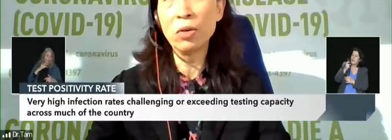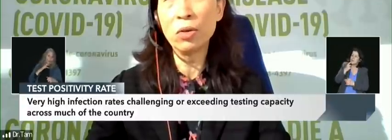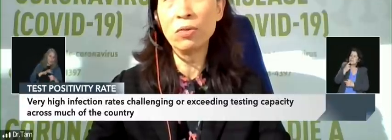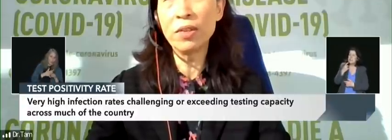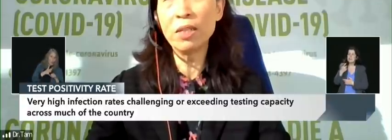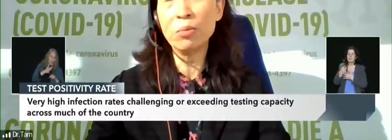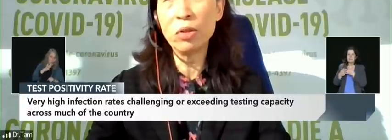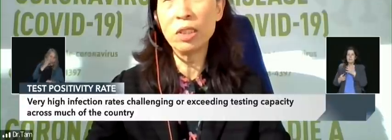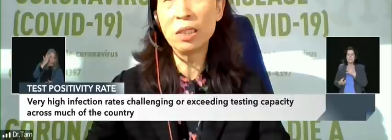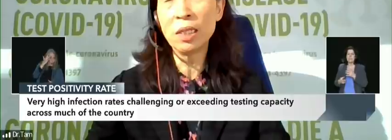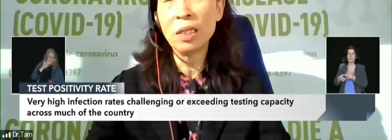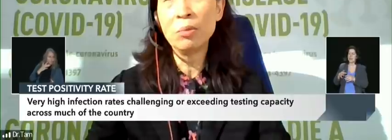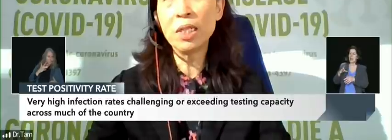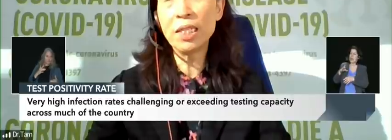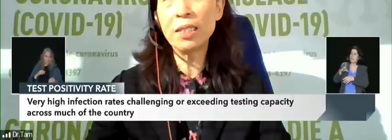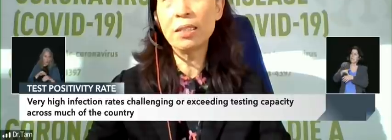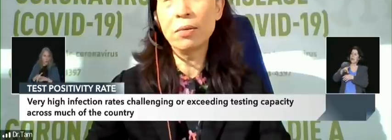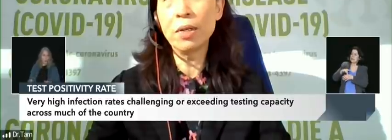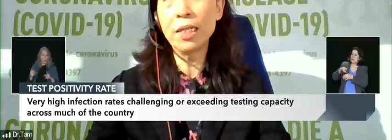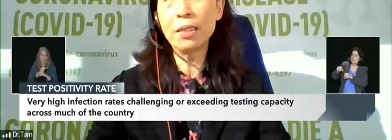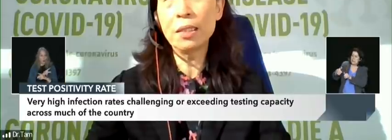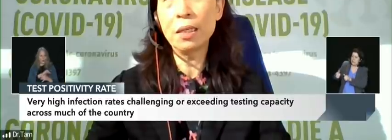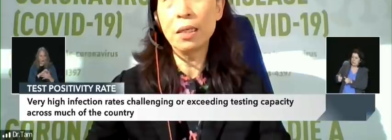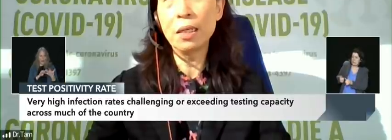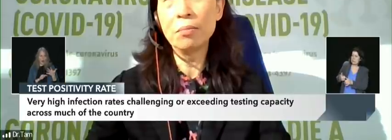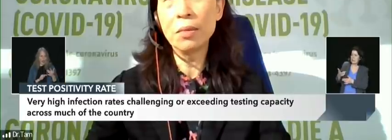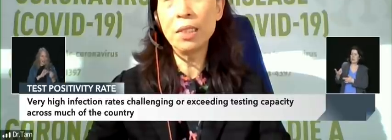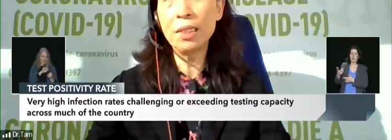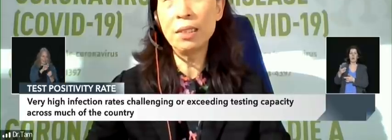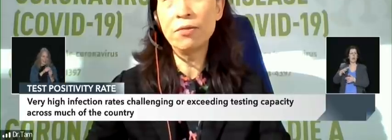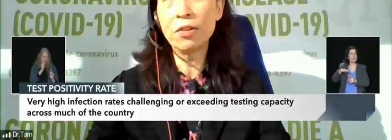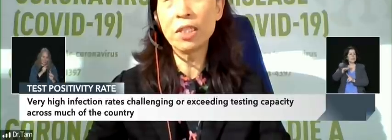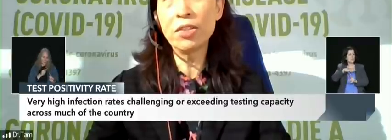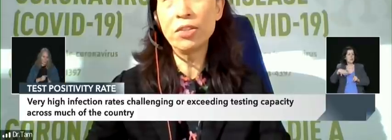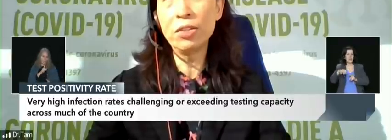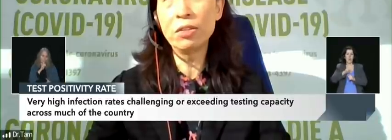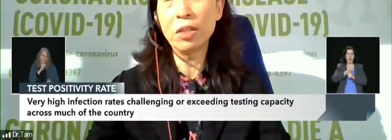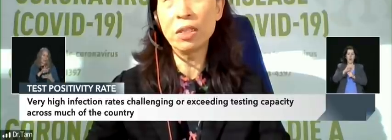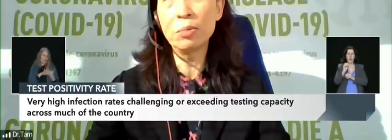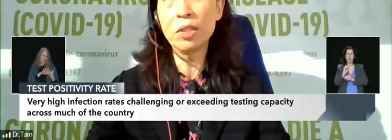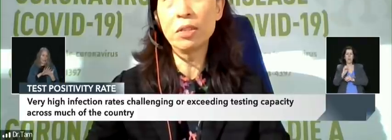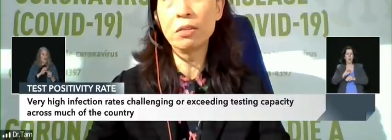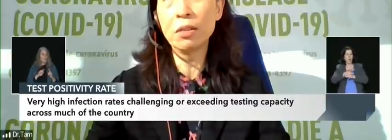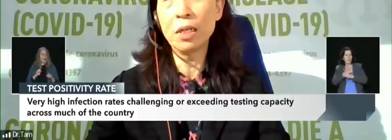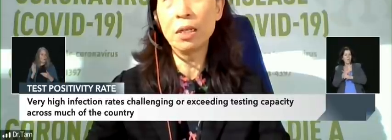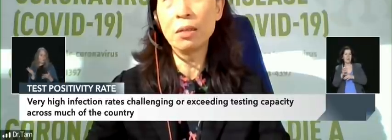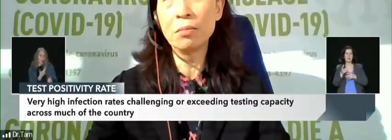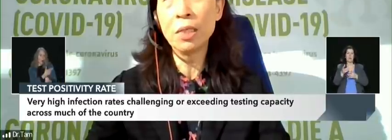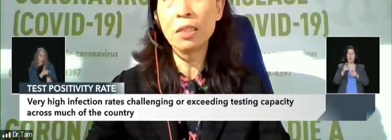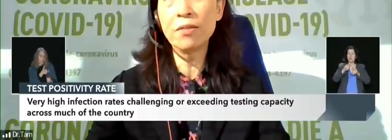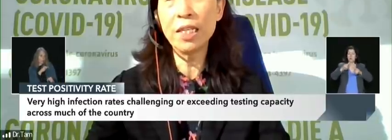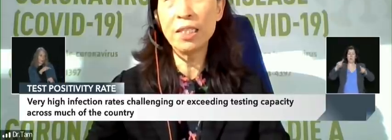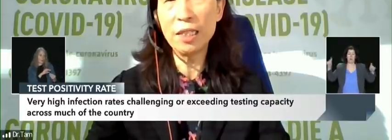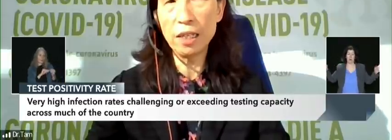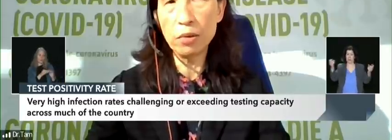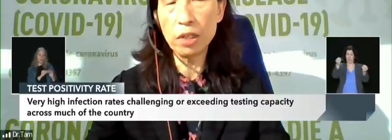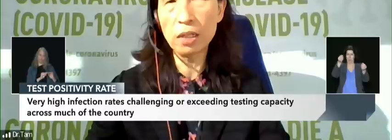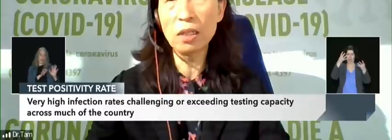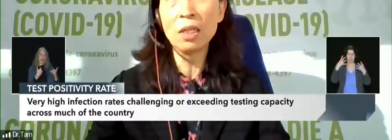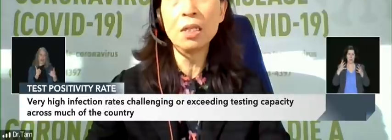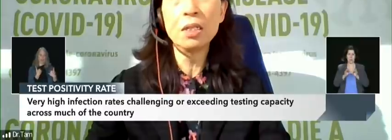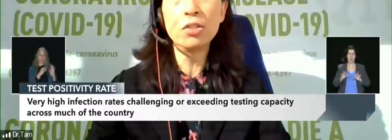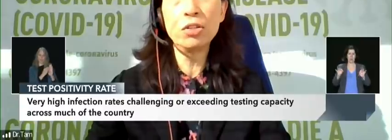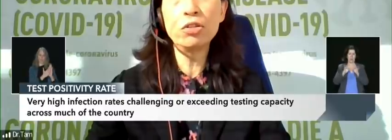COVID are all very important but it is quite easy for us to use hospital surveillance